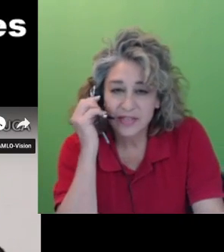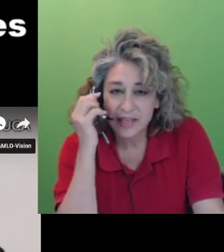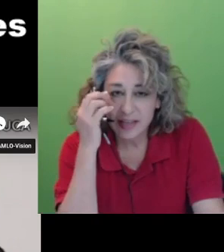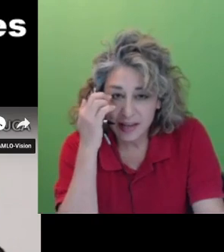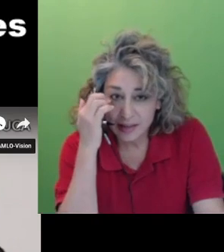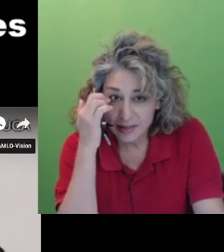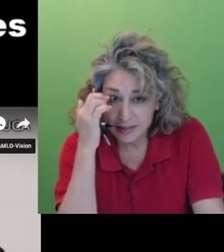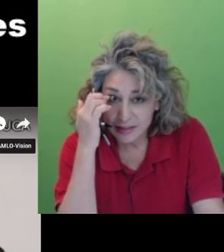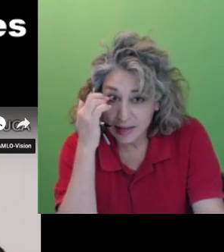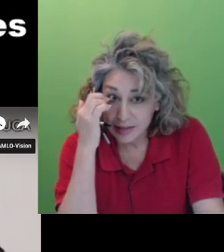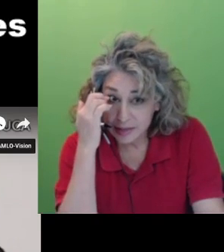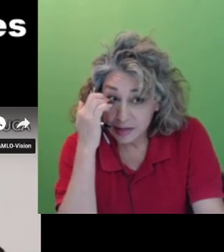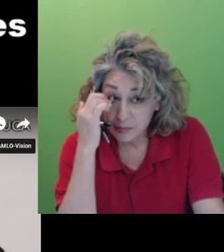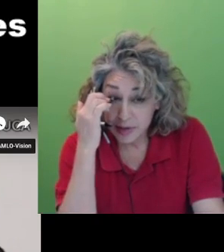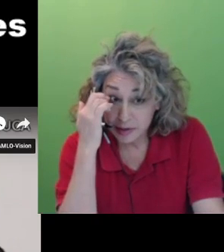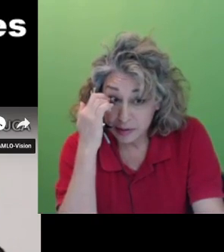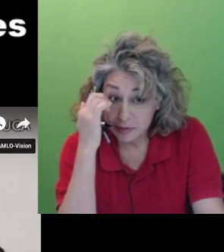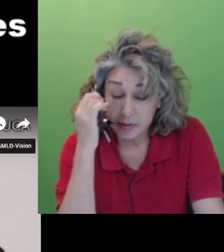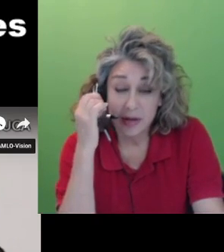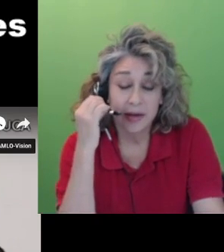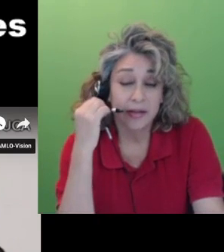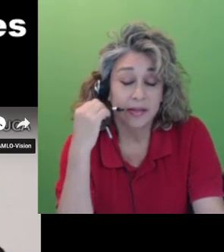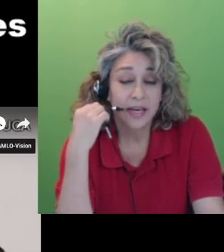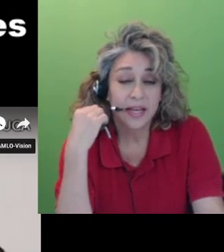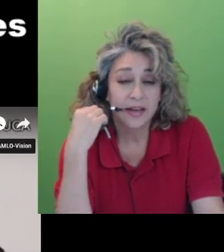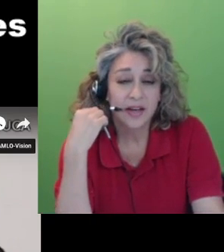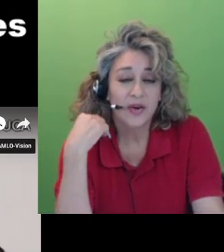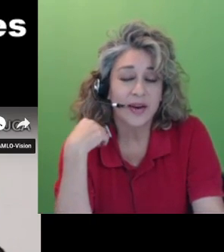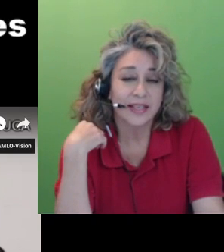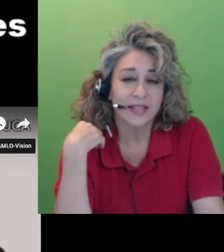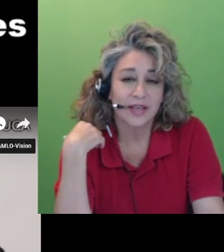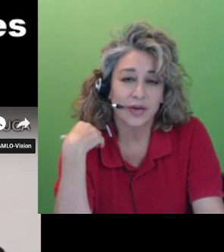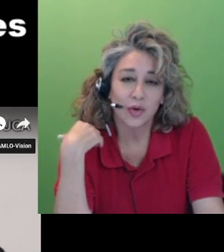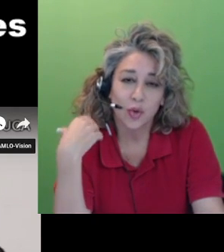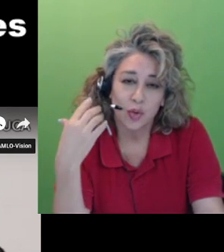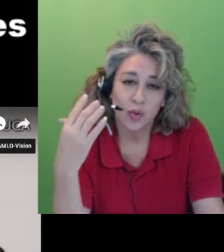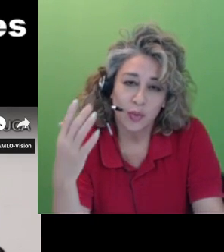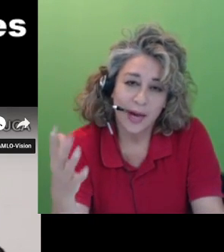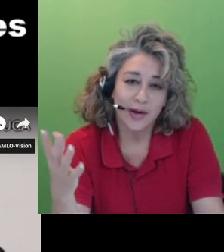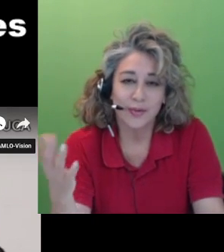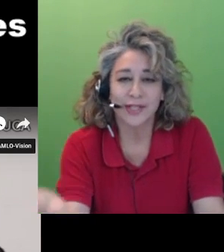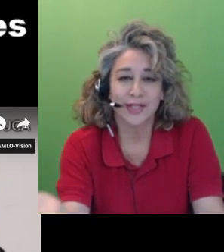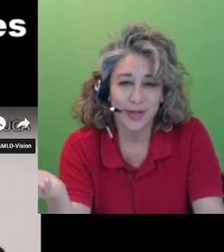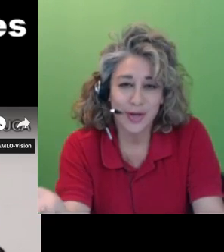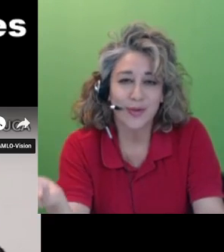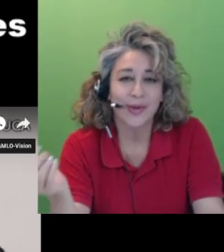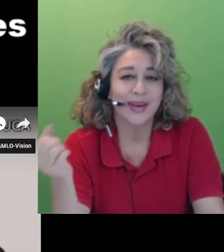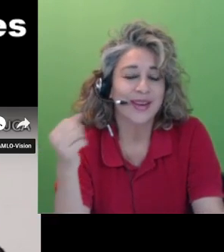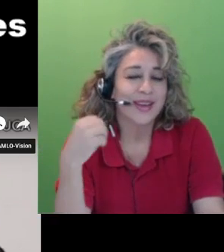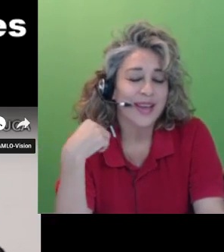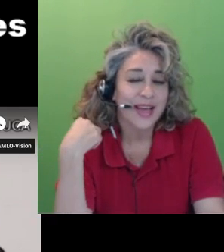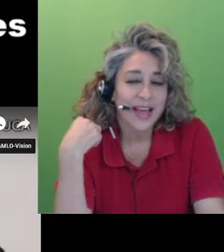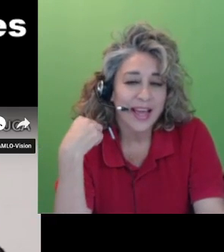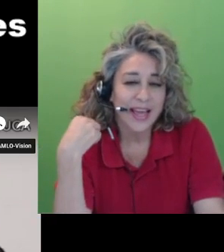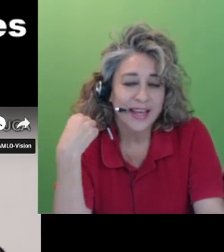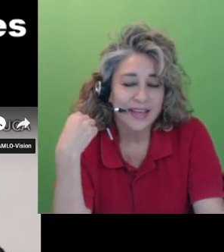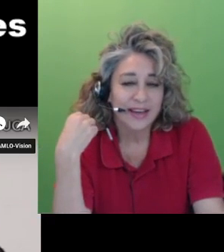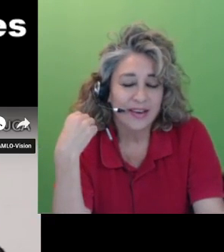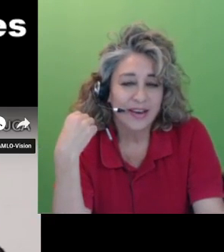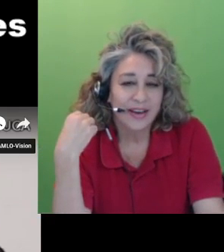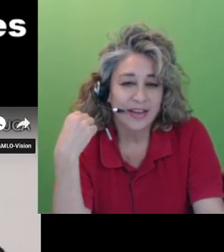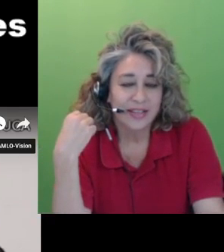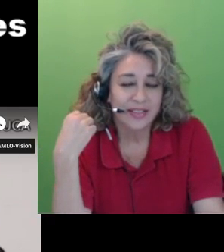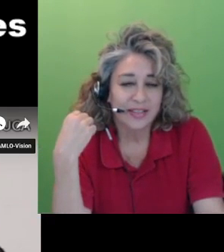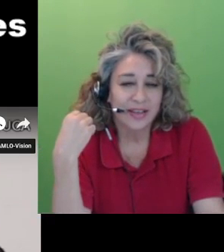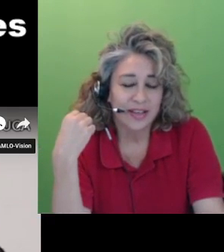introducing this gentleman who's uh name known as the cubano which is the cuban and